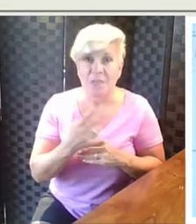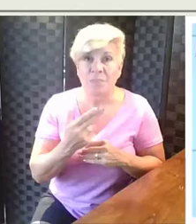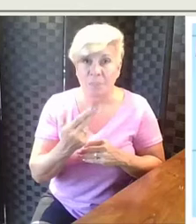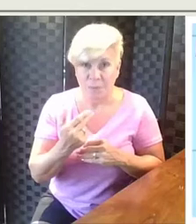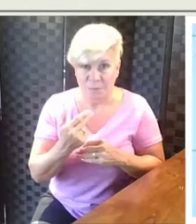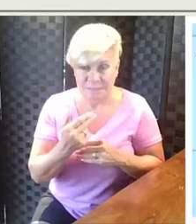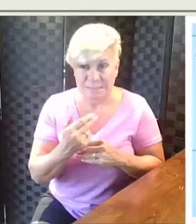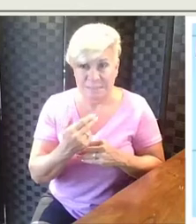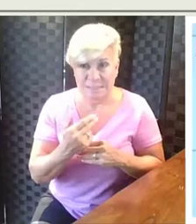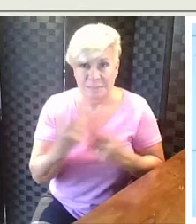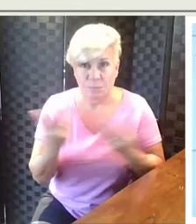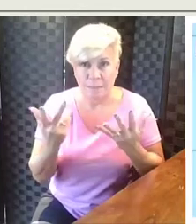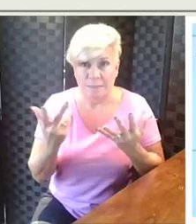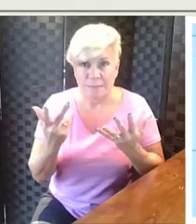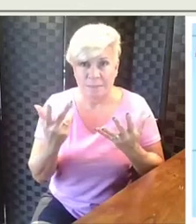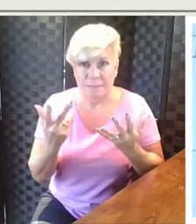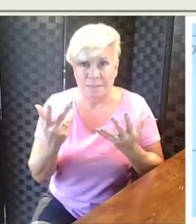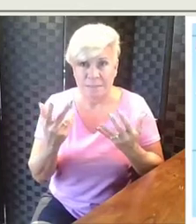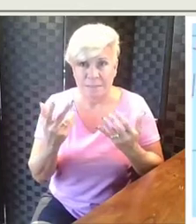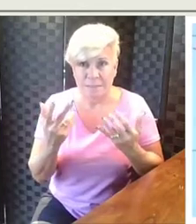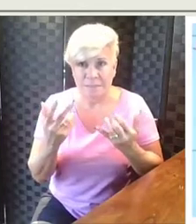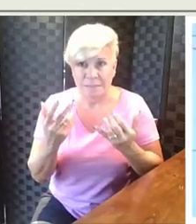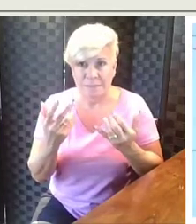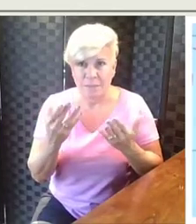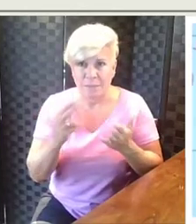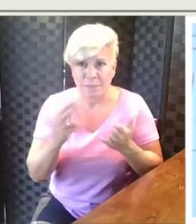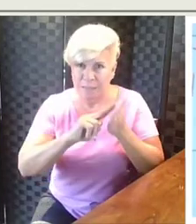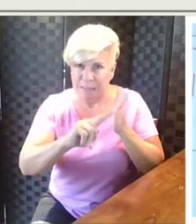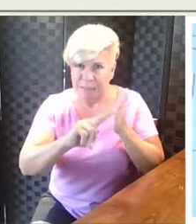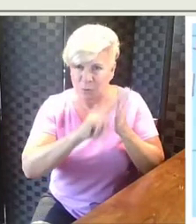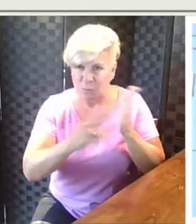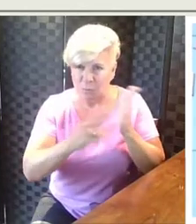Thirteen what would be our complete answer?